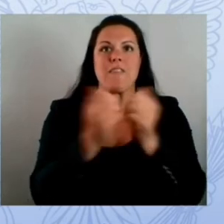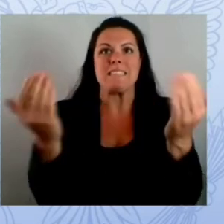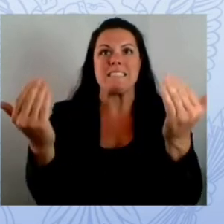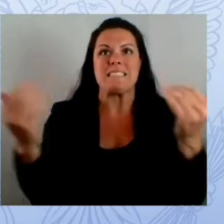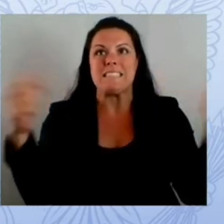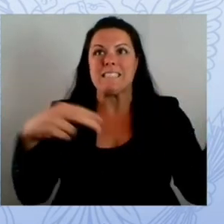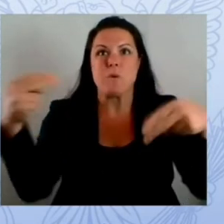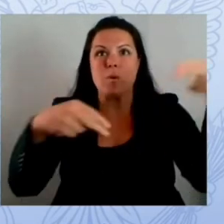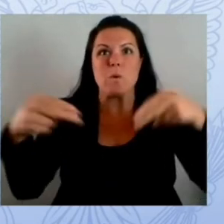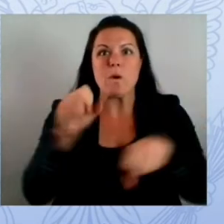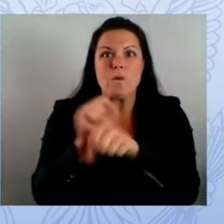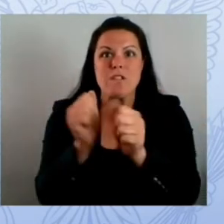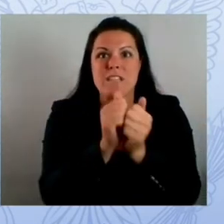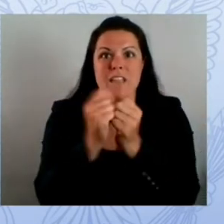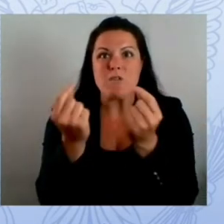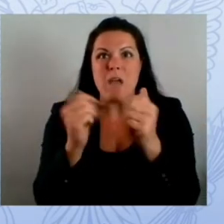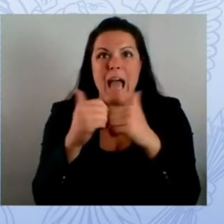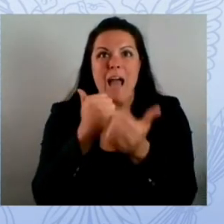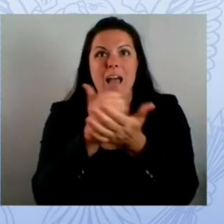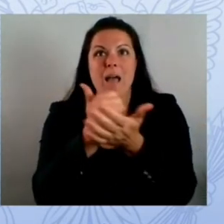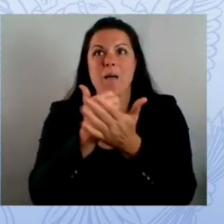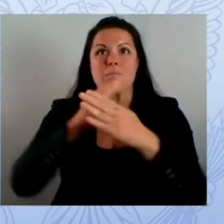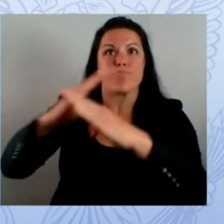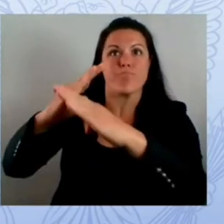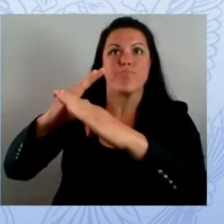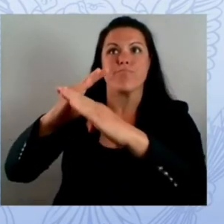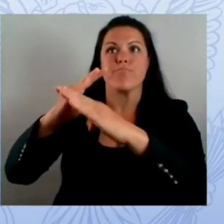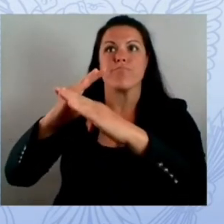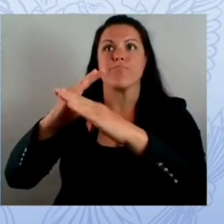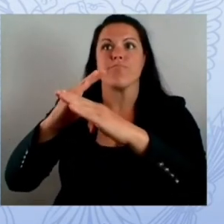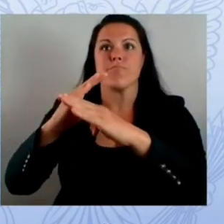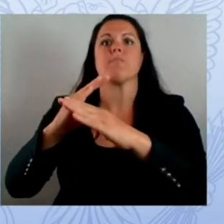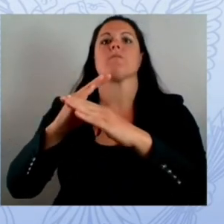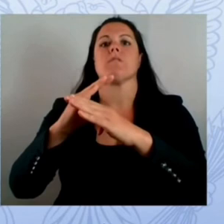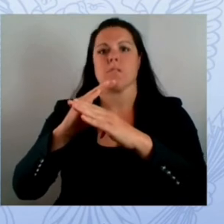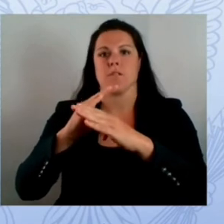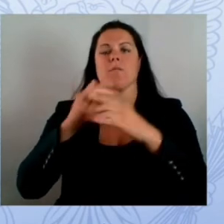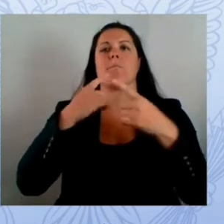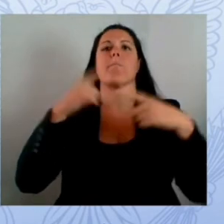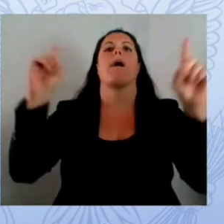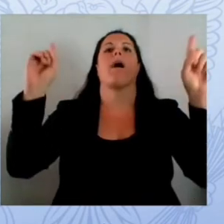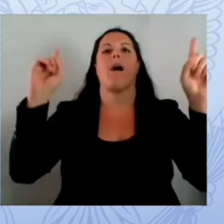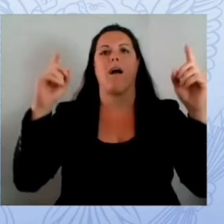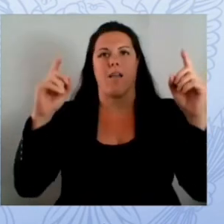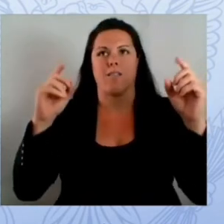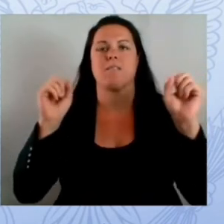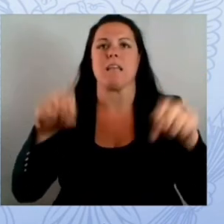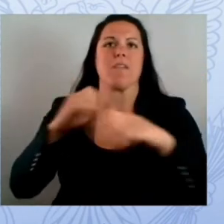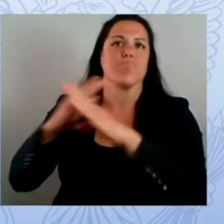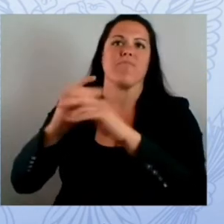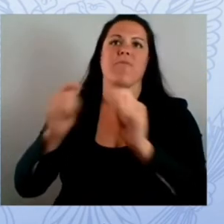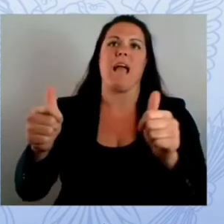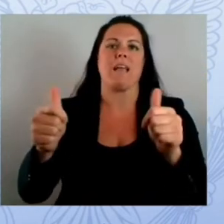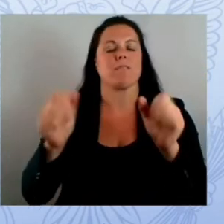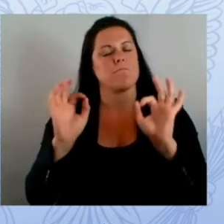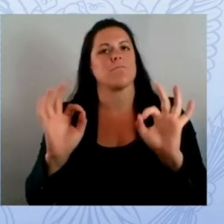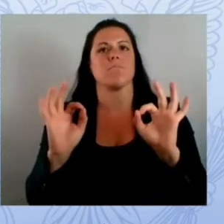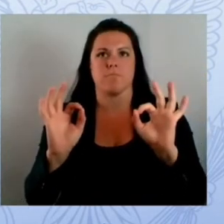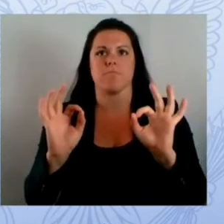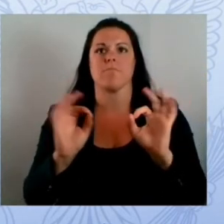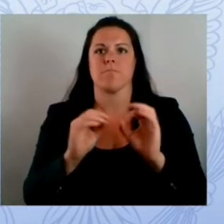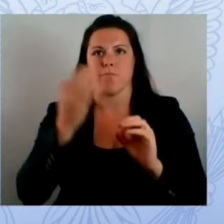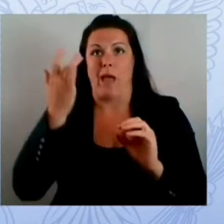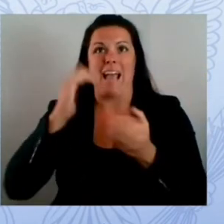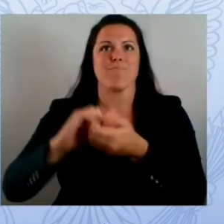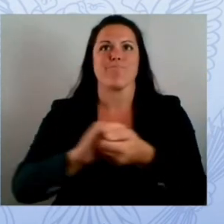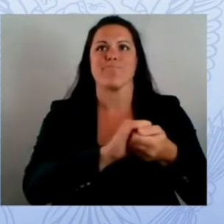stage that we were able to recover quickly so here are my learnings and strong advice to the nation number one have a backup